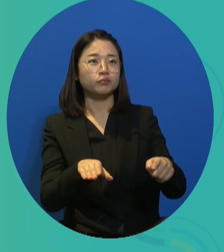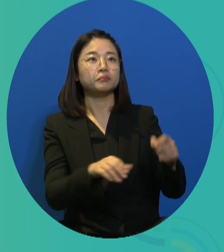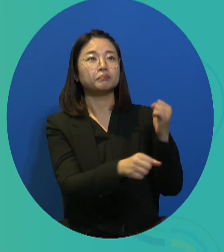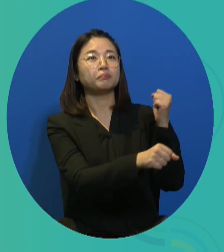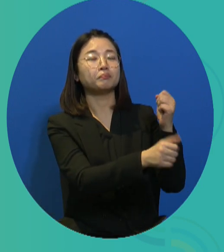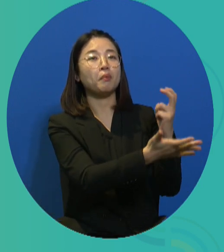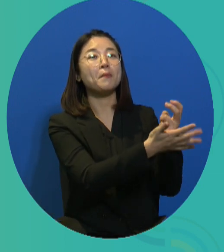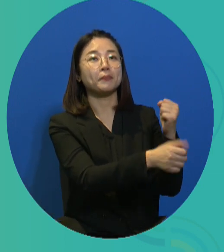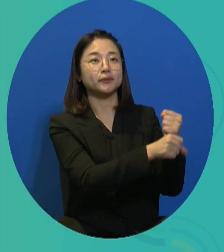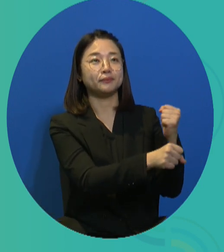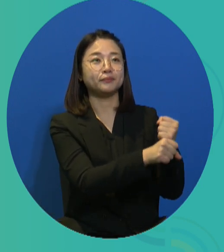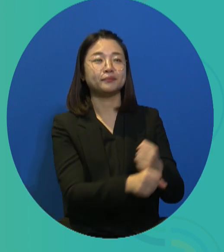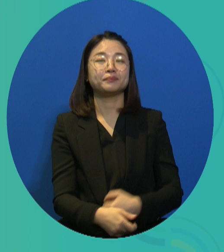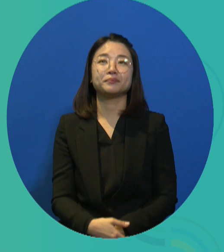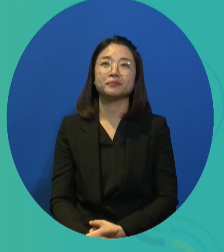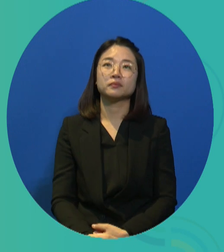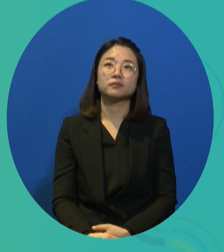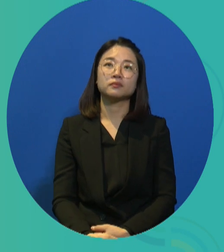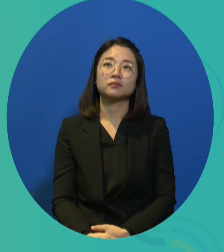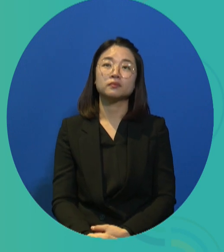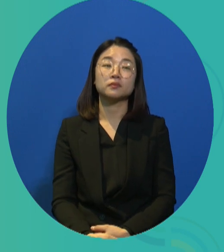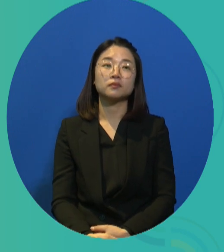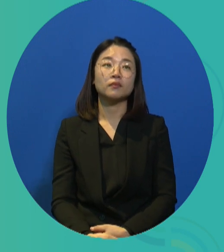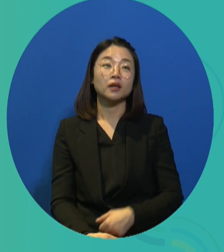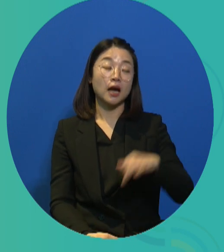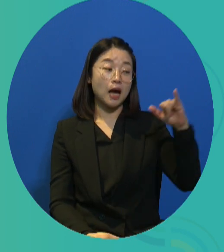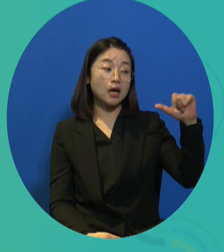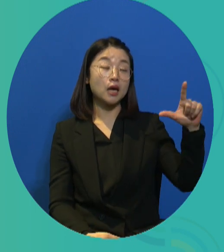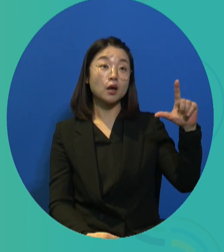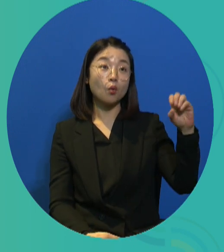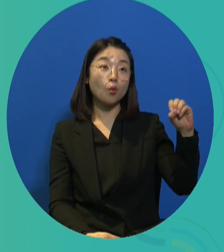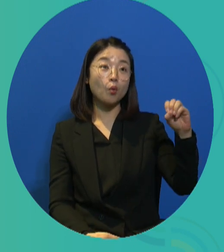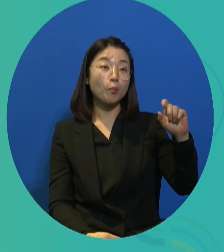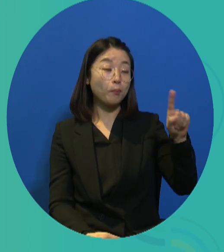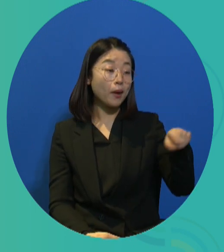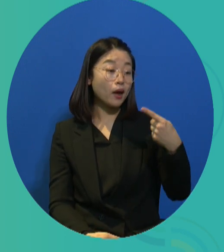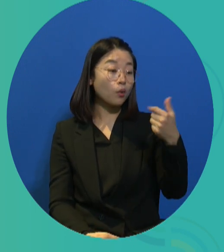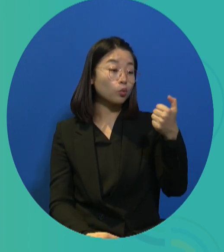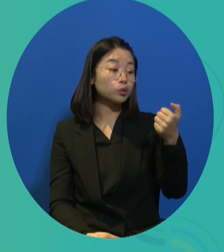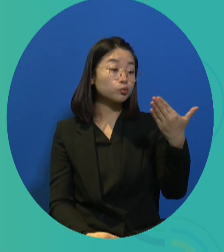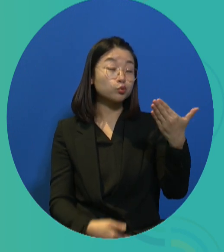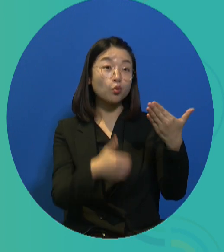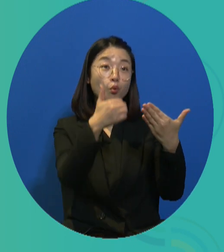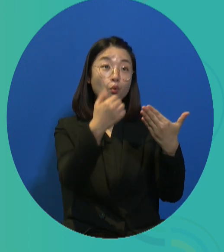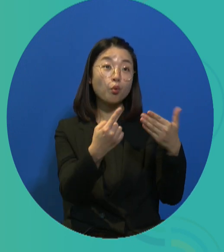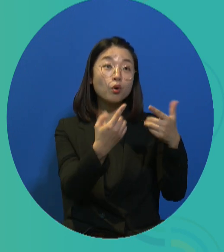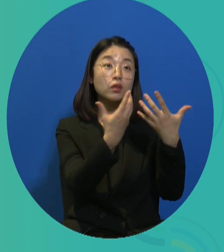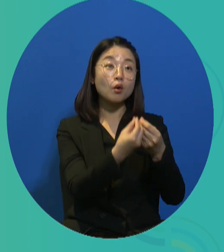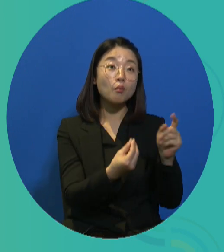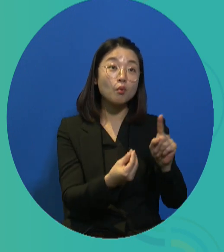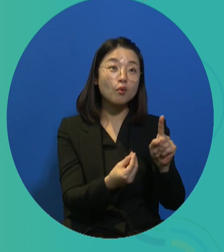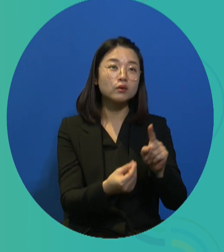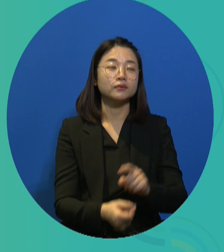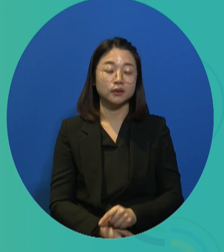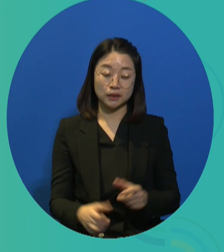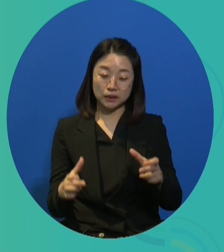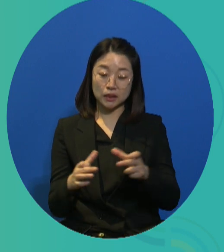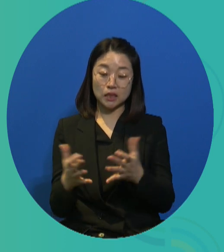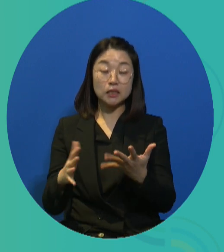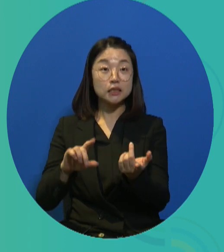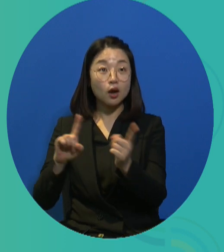can gain access to employment opportunities. When you look at recommendation number